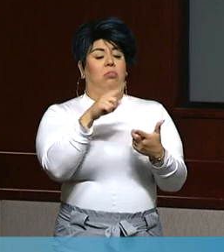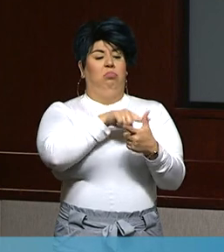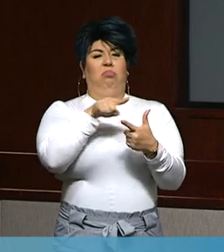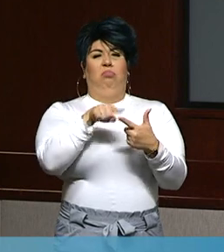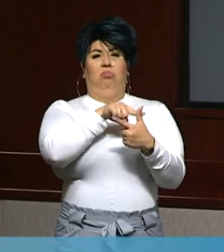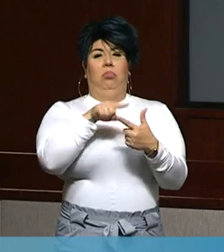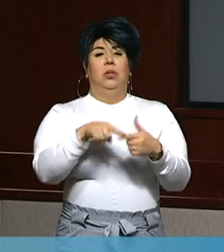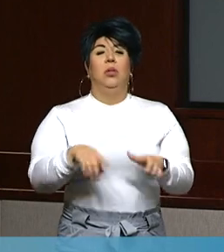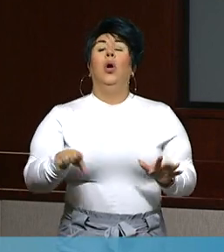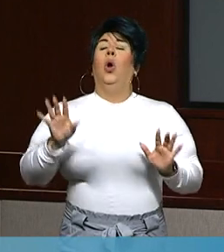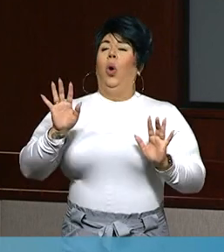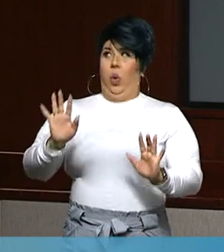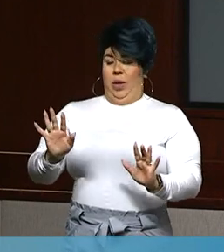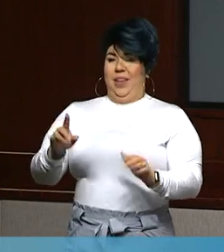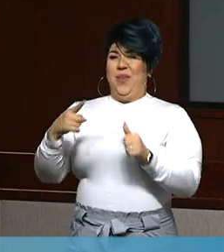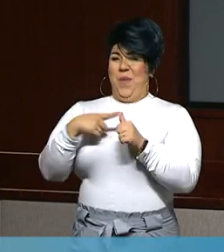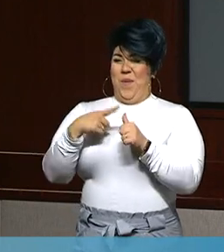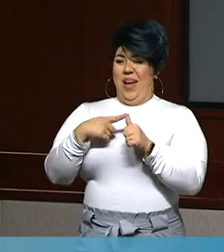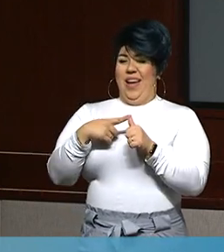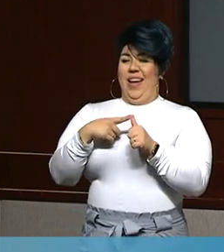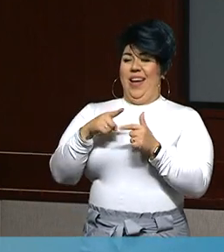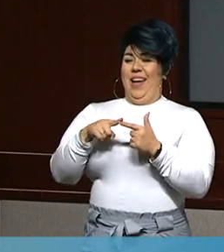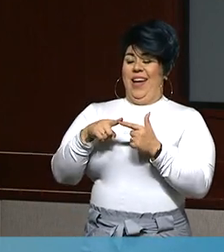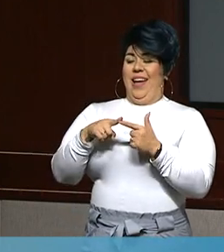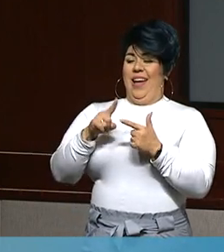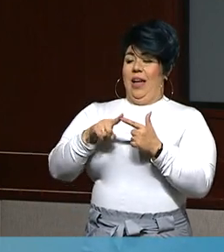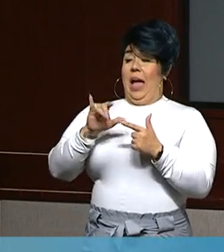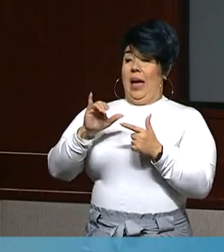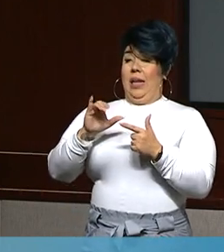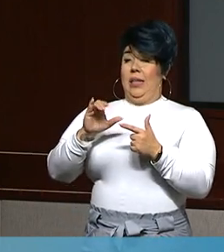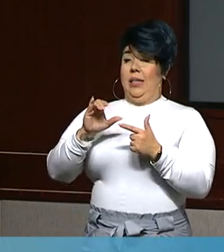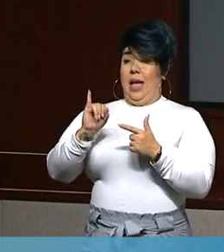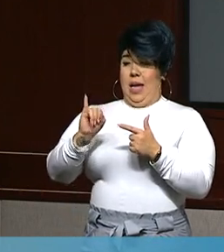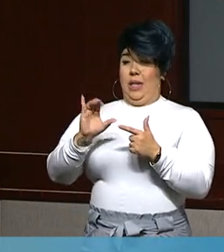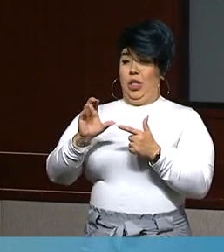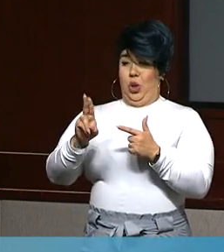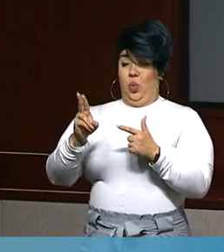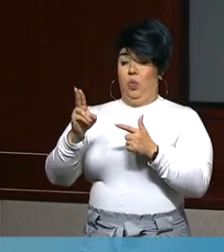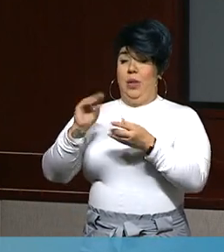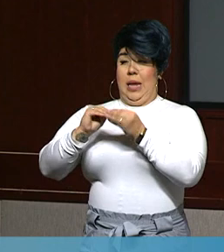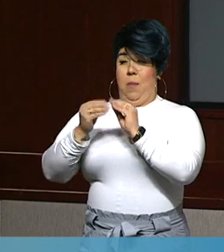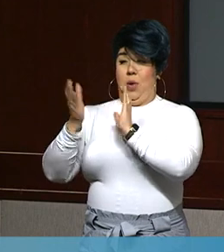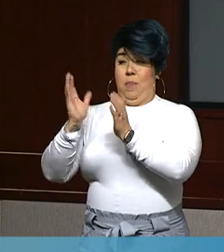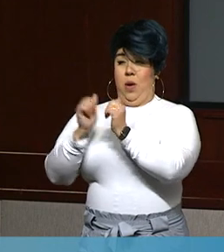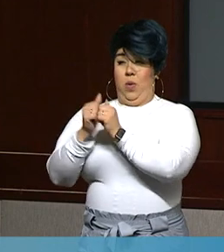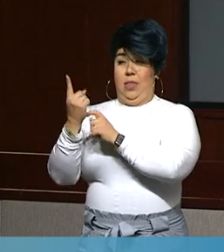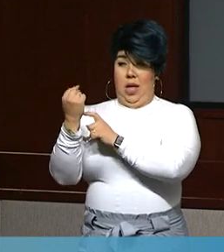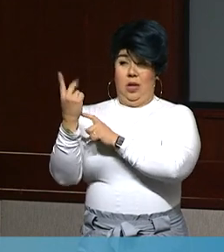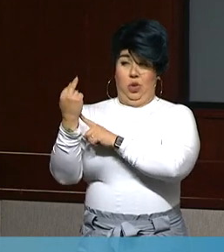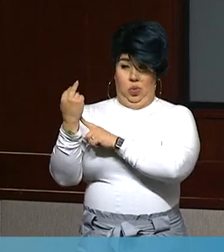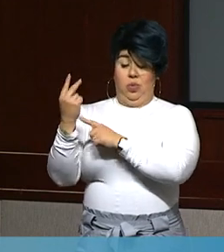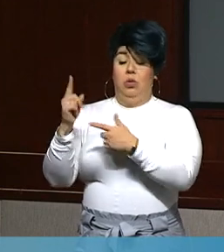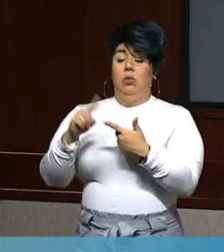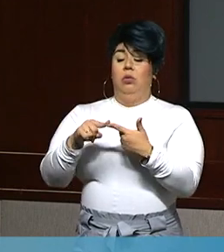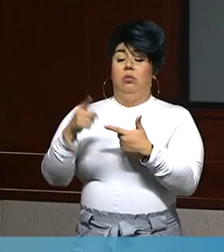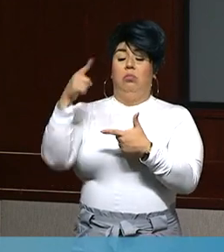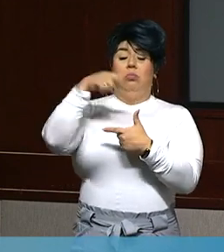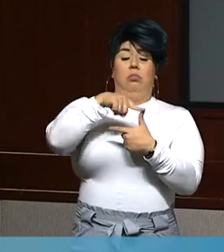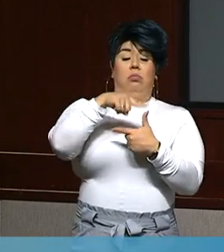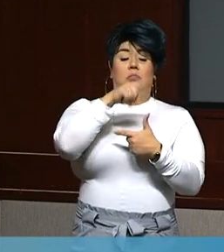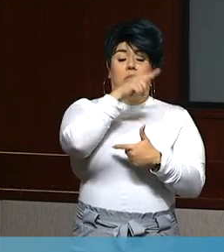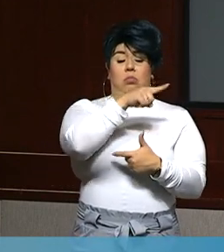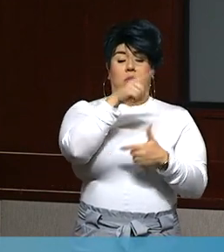Okay. So we have one question for Russell about ICU capacity this year versus last year or years before. And then a question